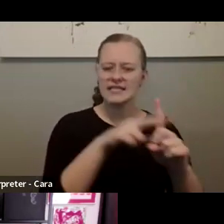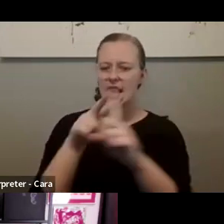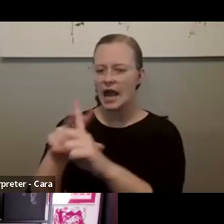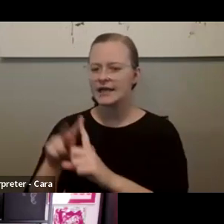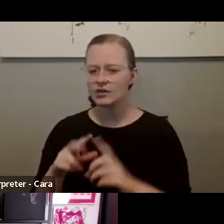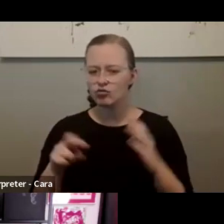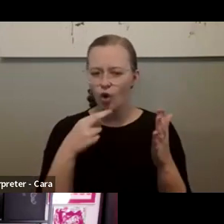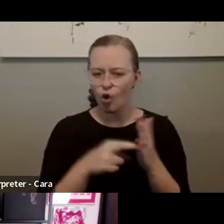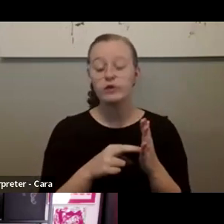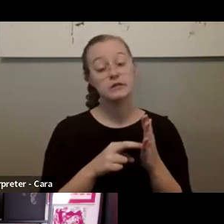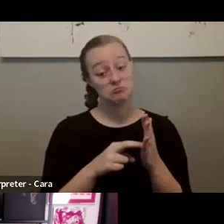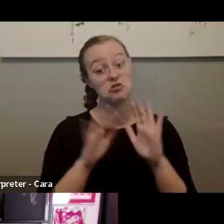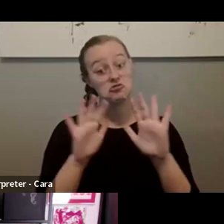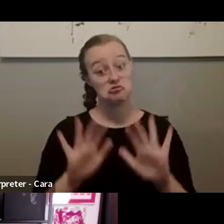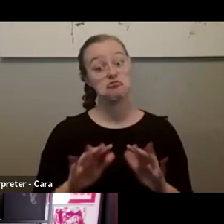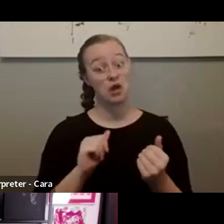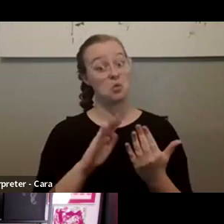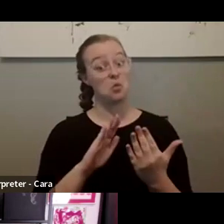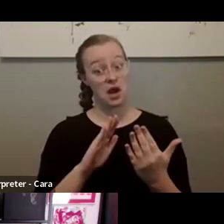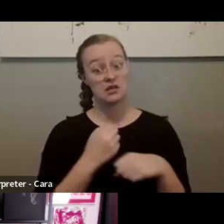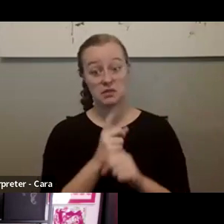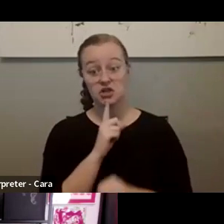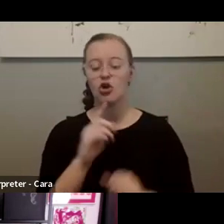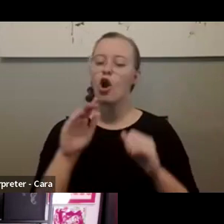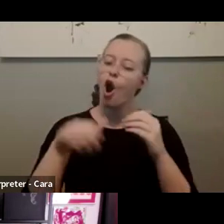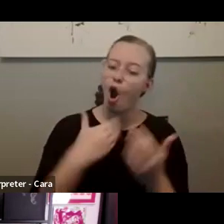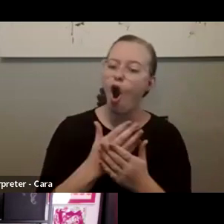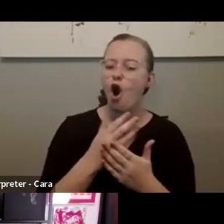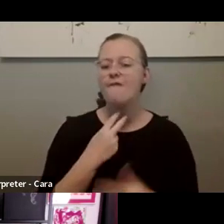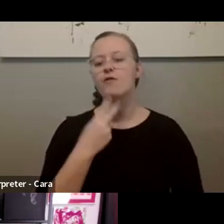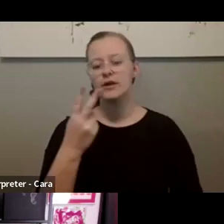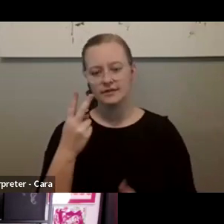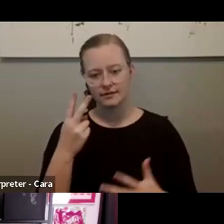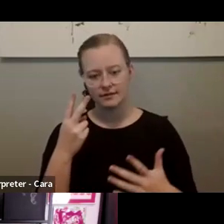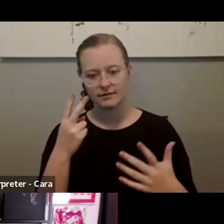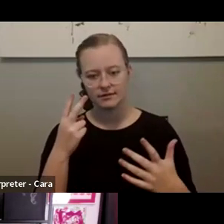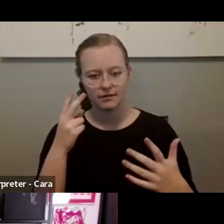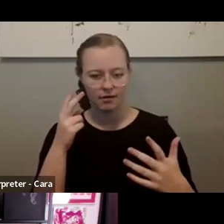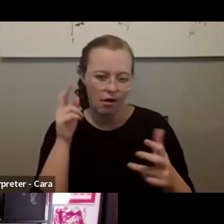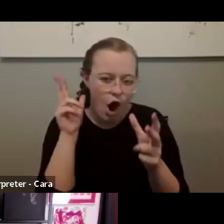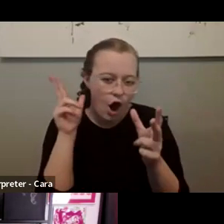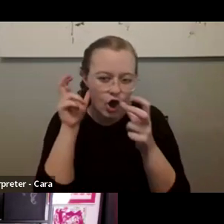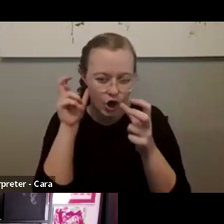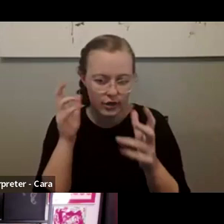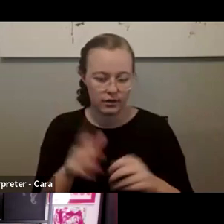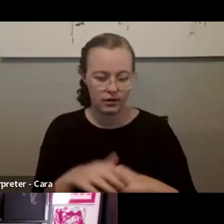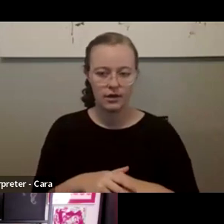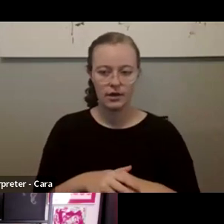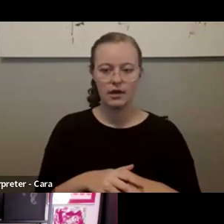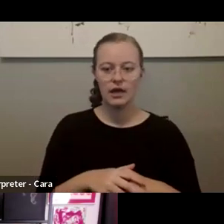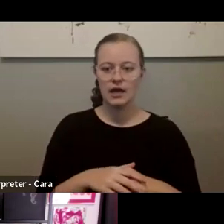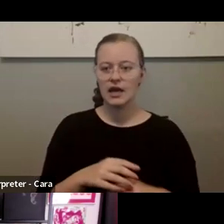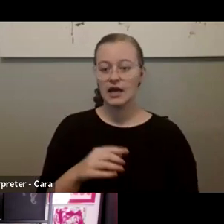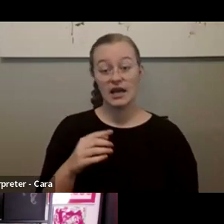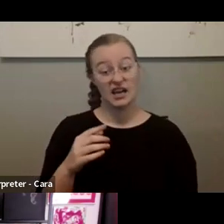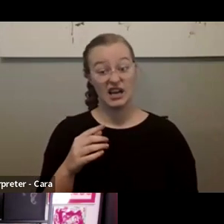way to kind of make sure that, frankly, everyone's voice gets heard and you can move through it quickly. I would say that unlikely 15